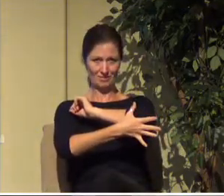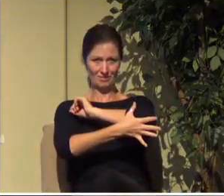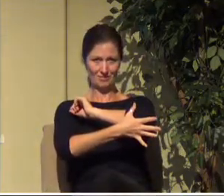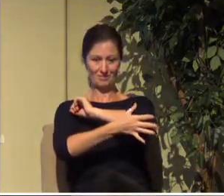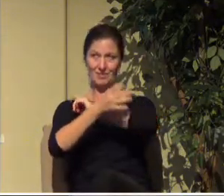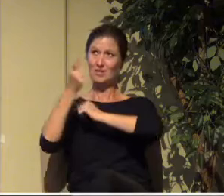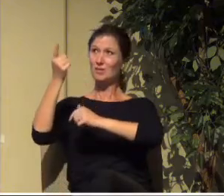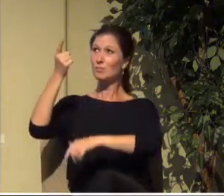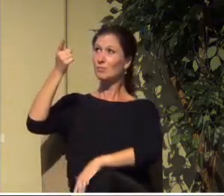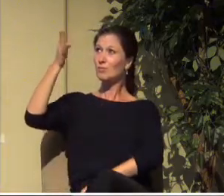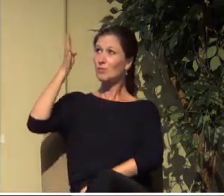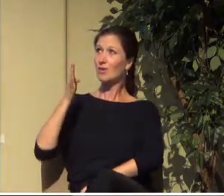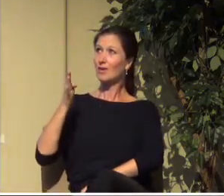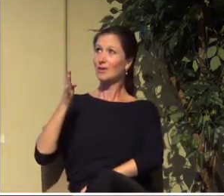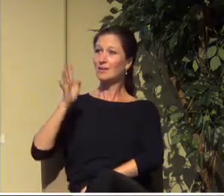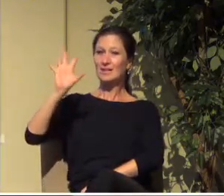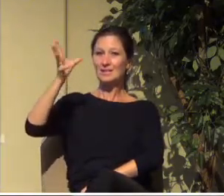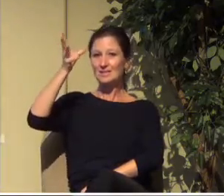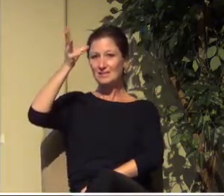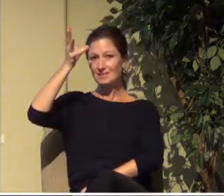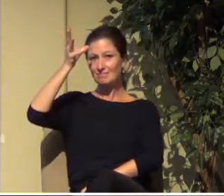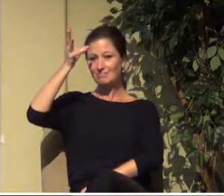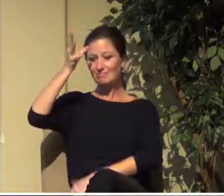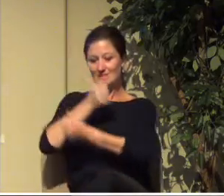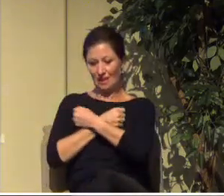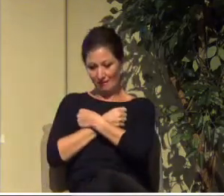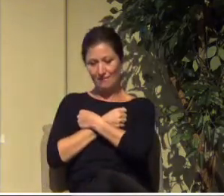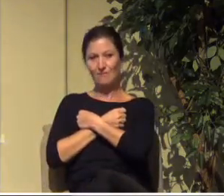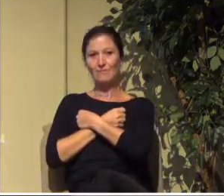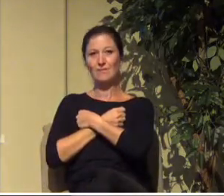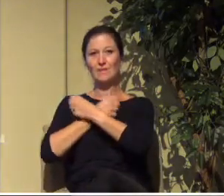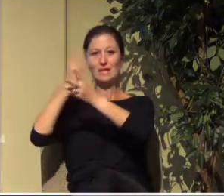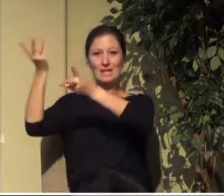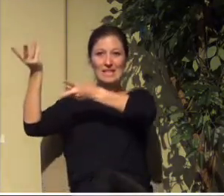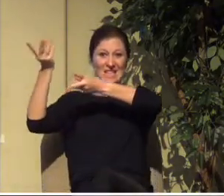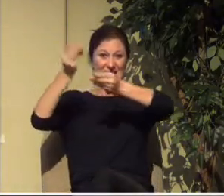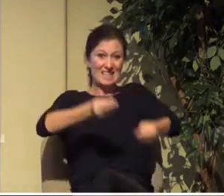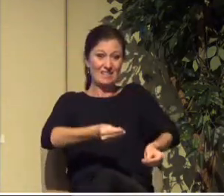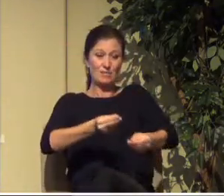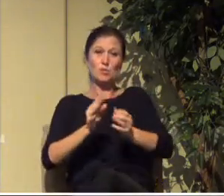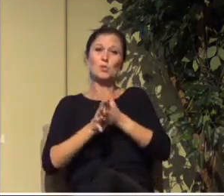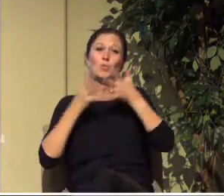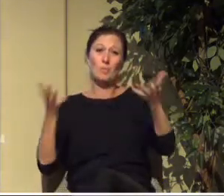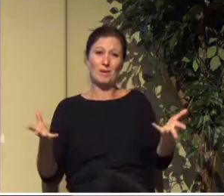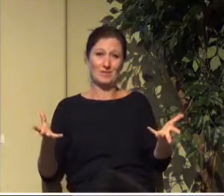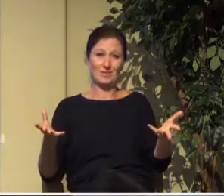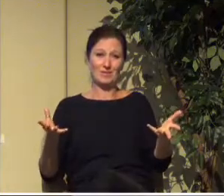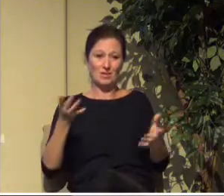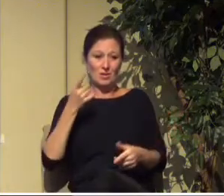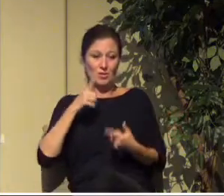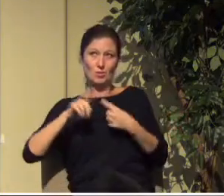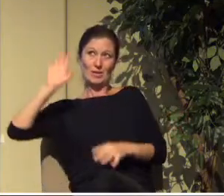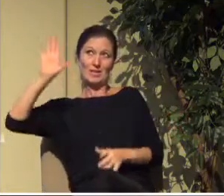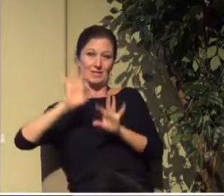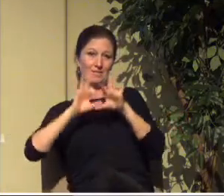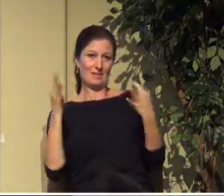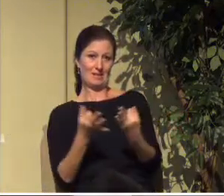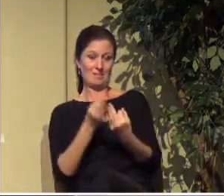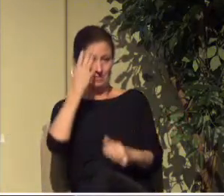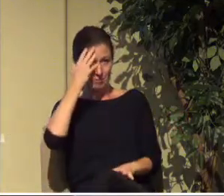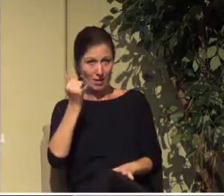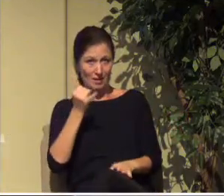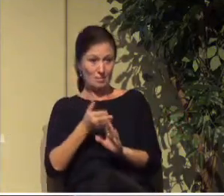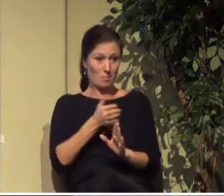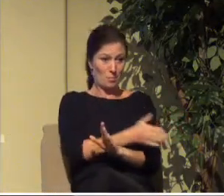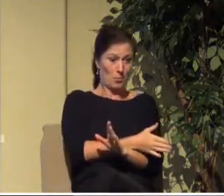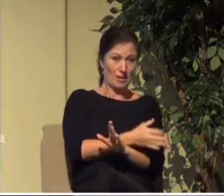lavished on us that we would be adopted into his family because we've been predestined and it's all been effected to us or it's all